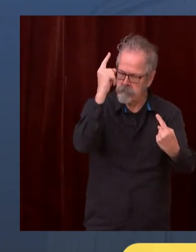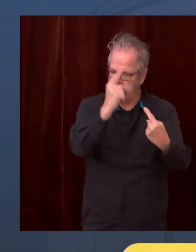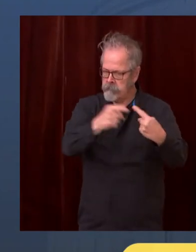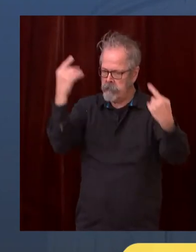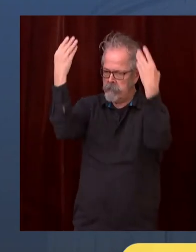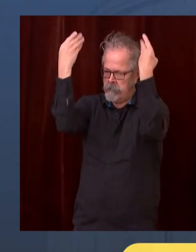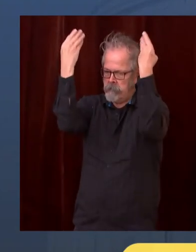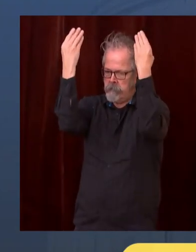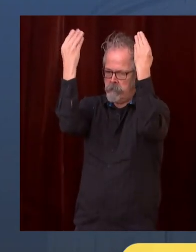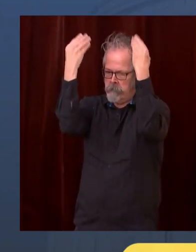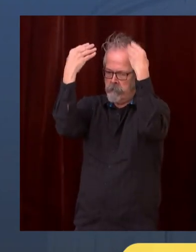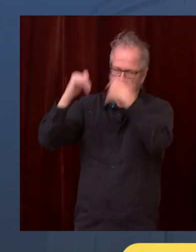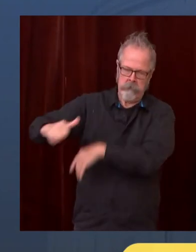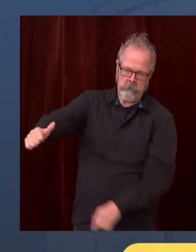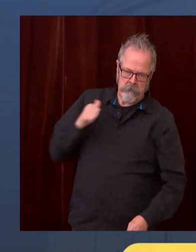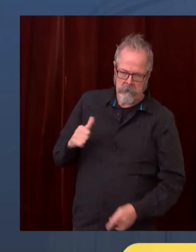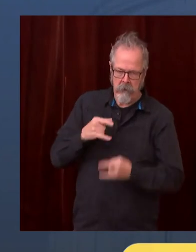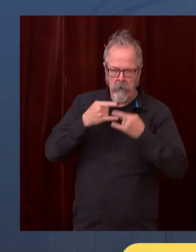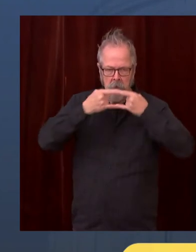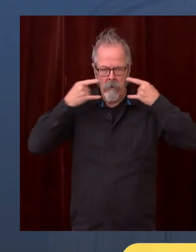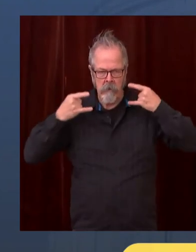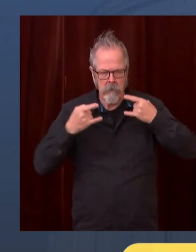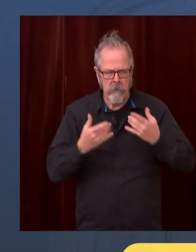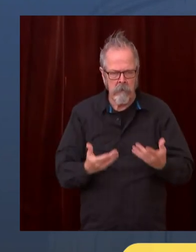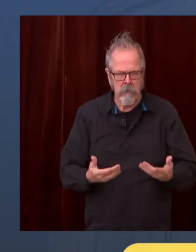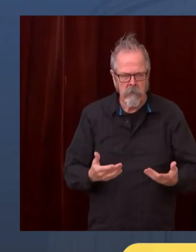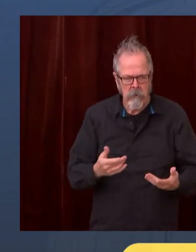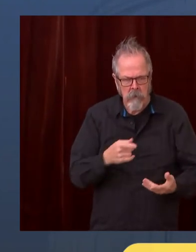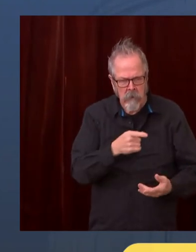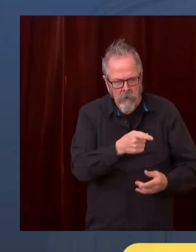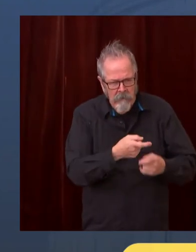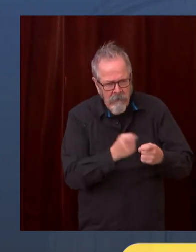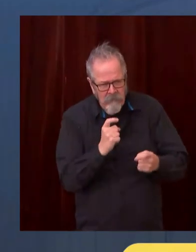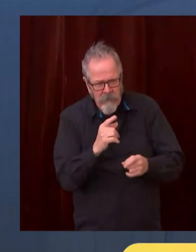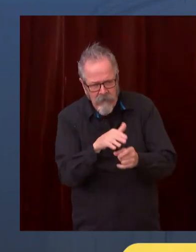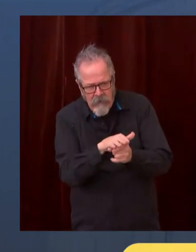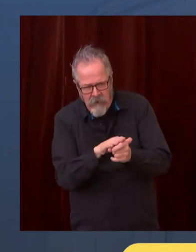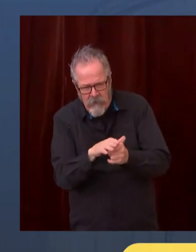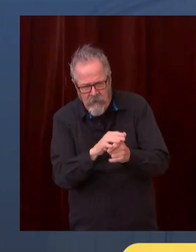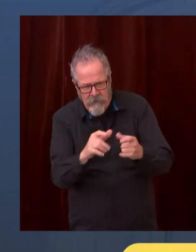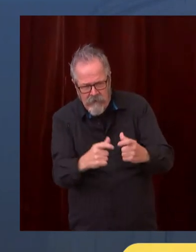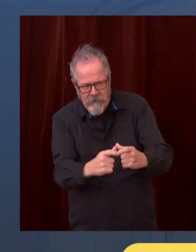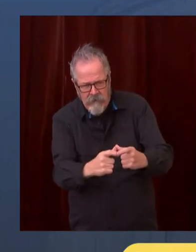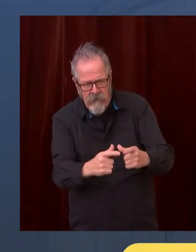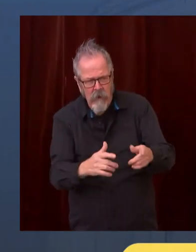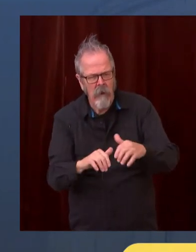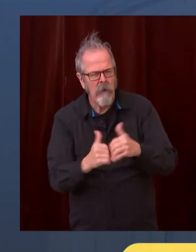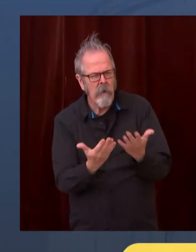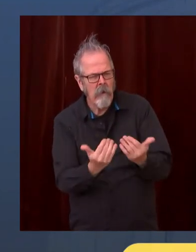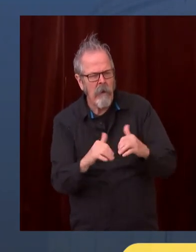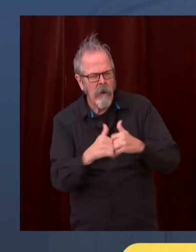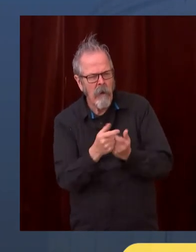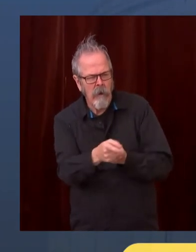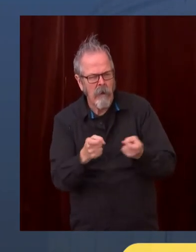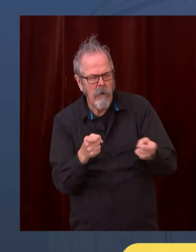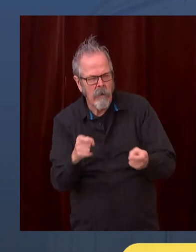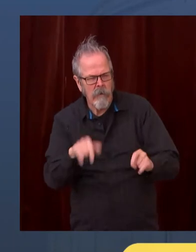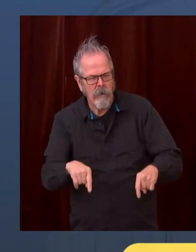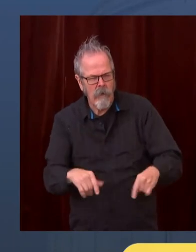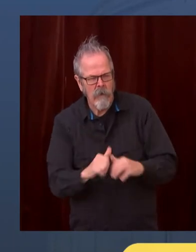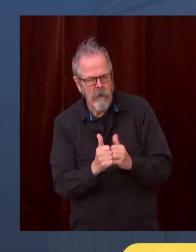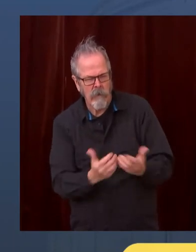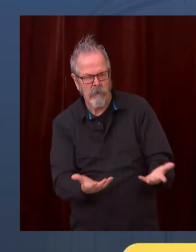Well, thank you for that question. I guess the pause that I would give in your